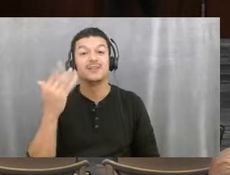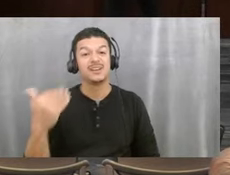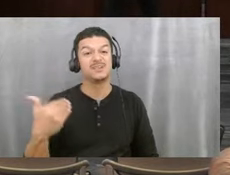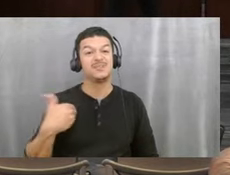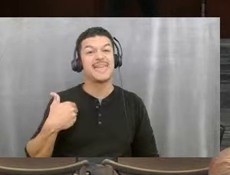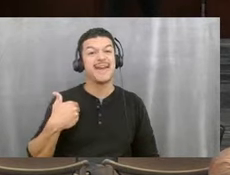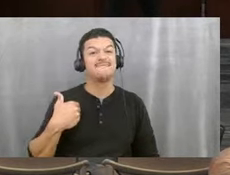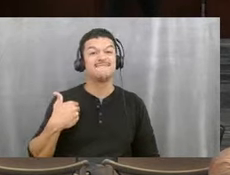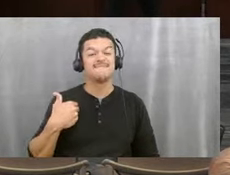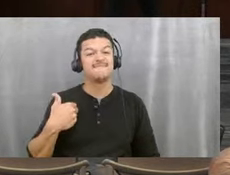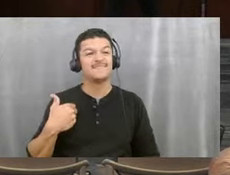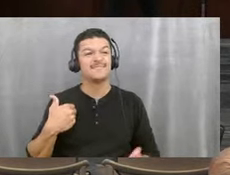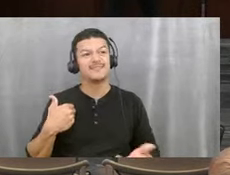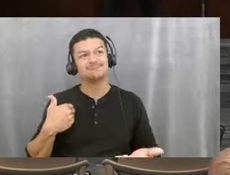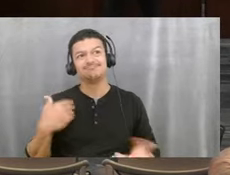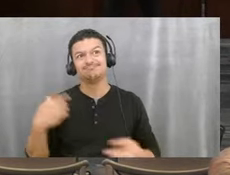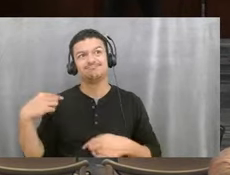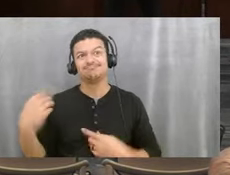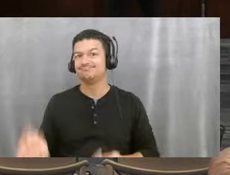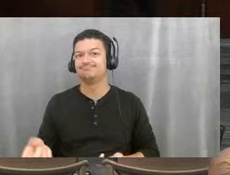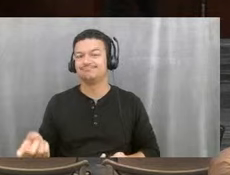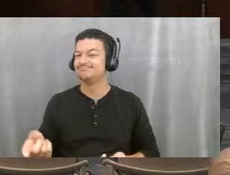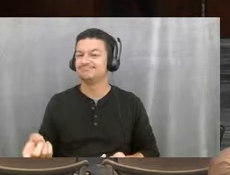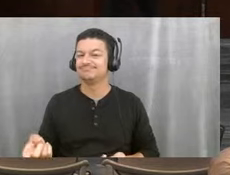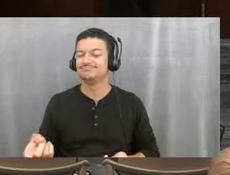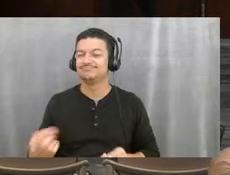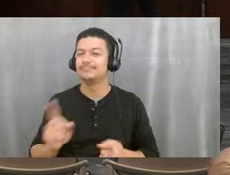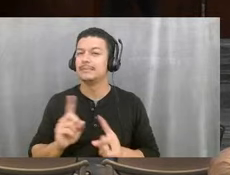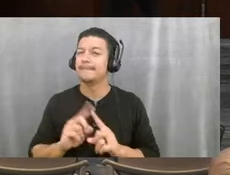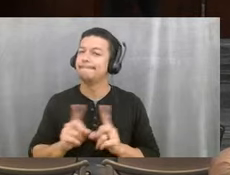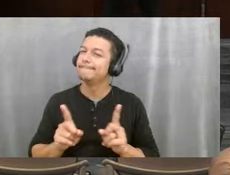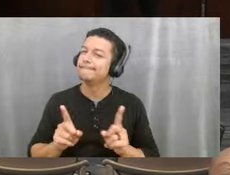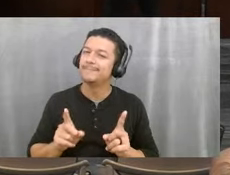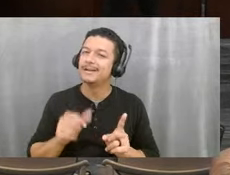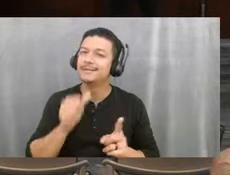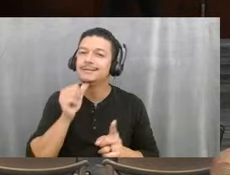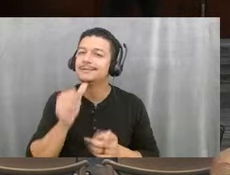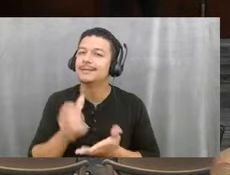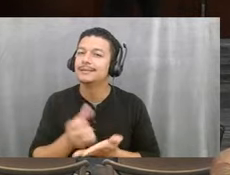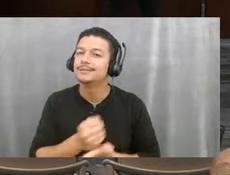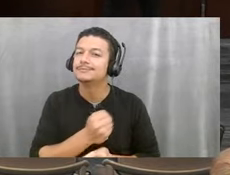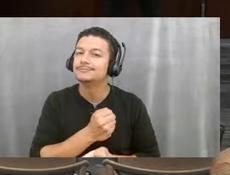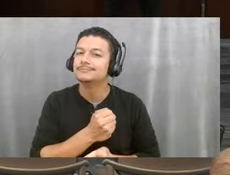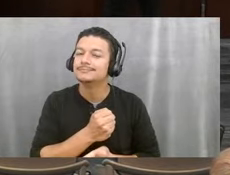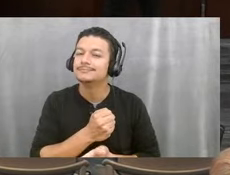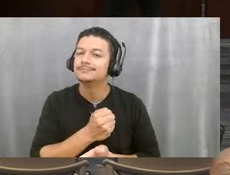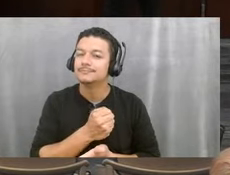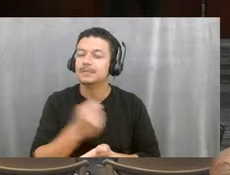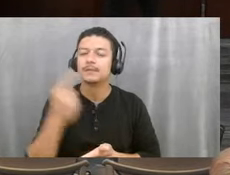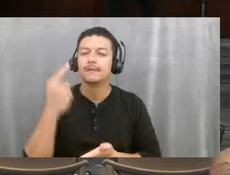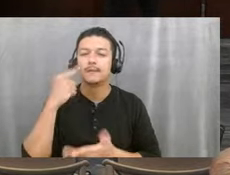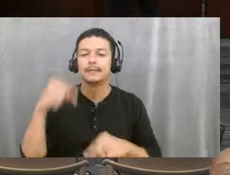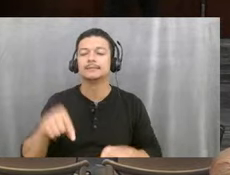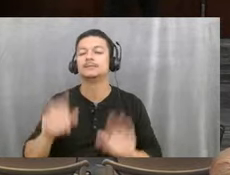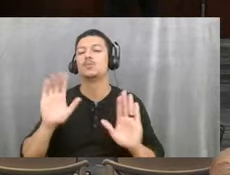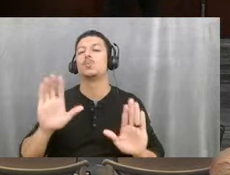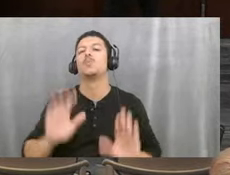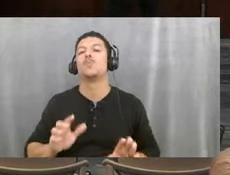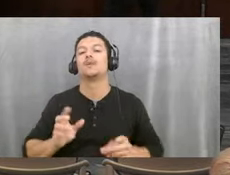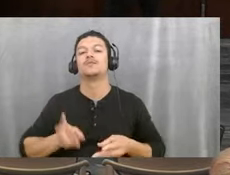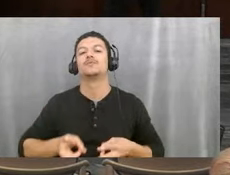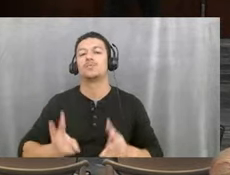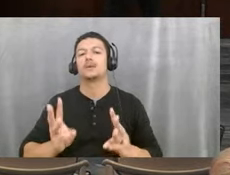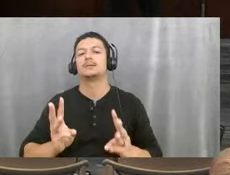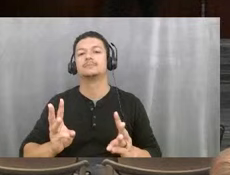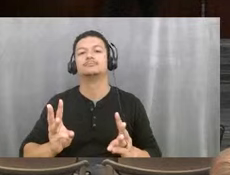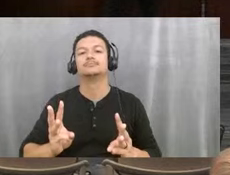it's been here, but it's being underutilized. And I think that this is a great way, um, you know, especially